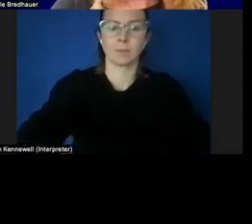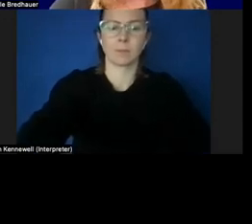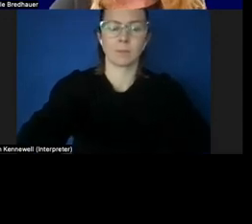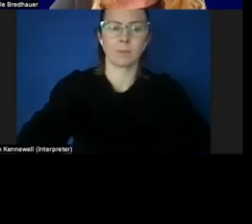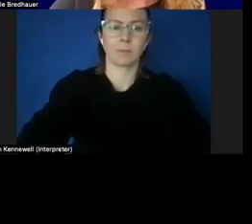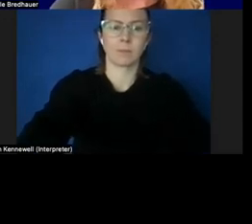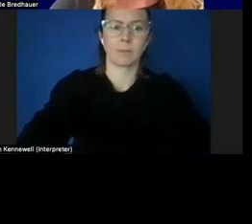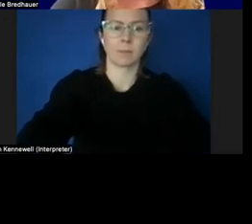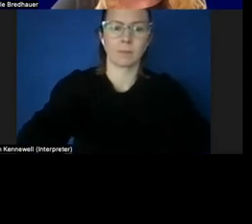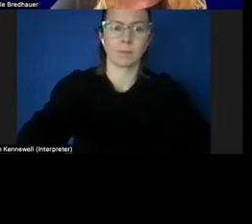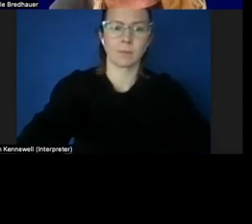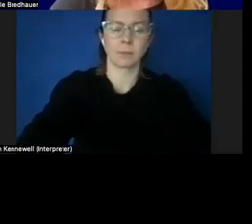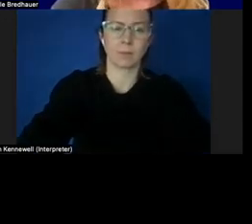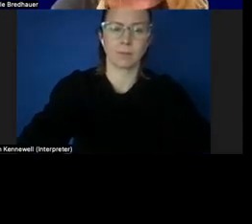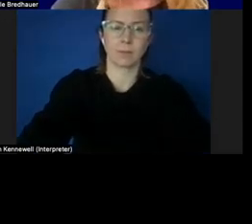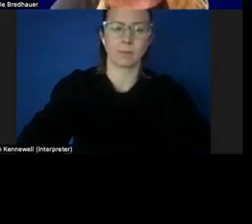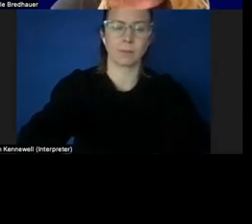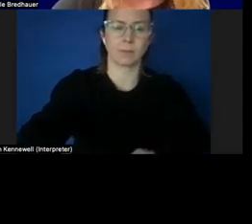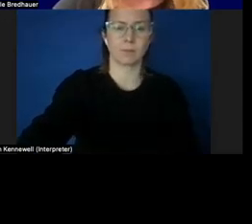Sorry, technology.